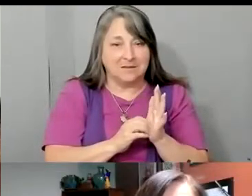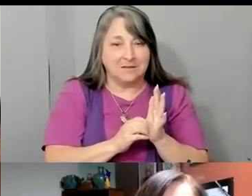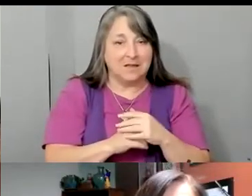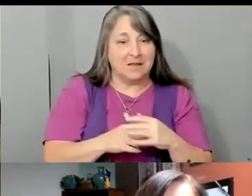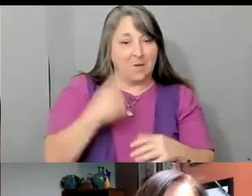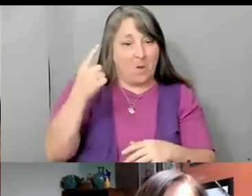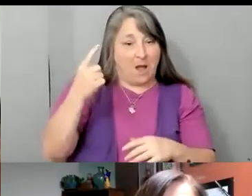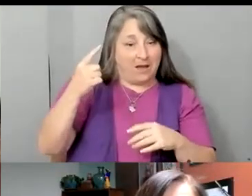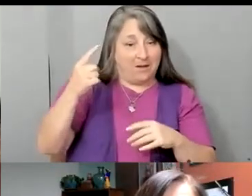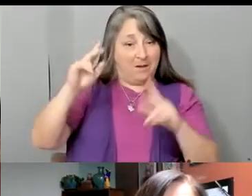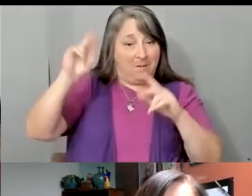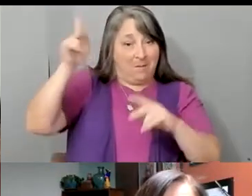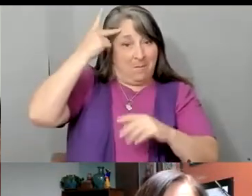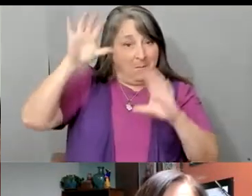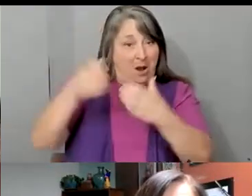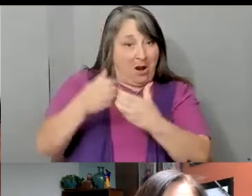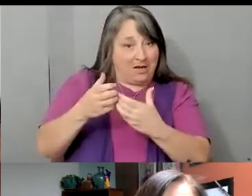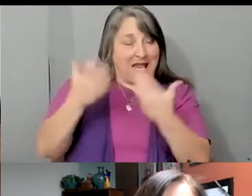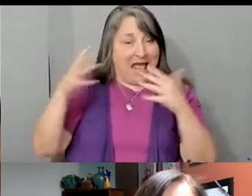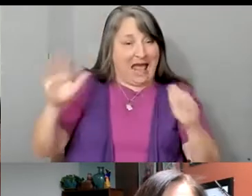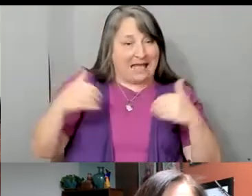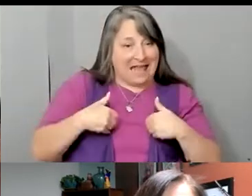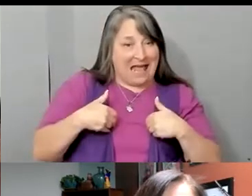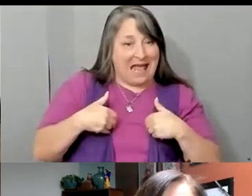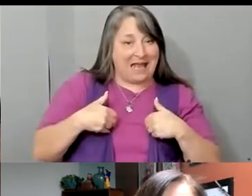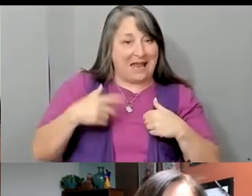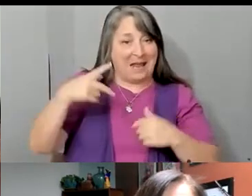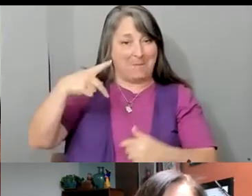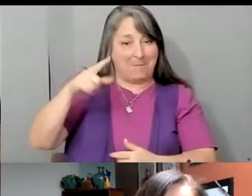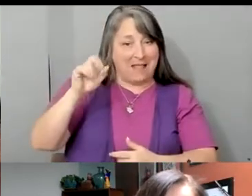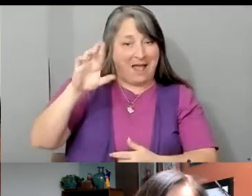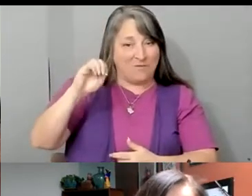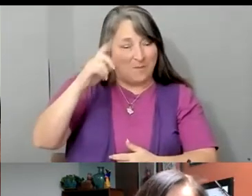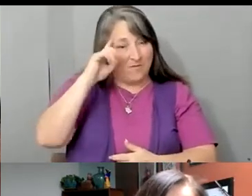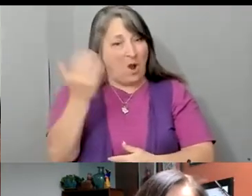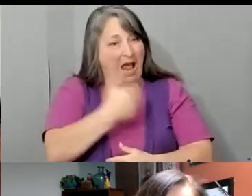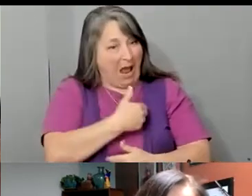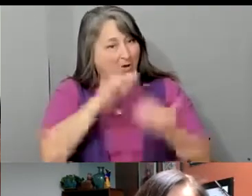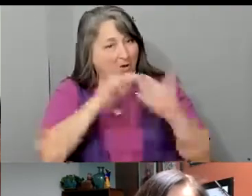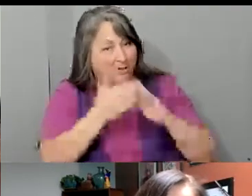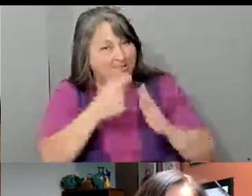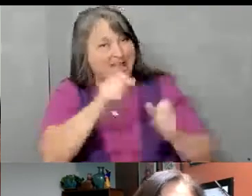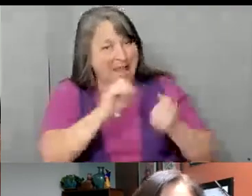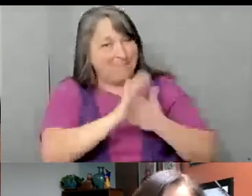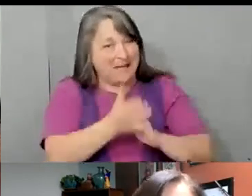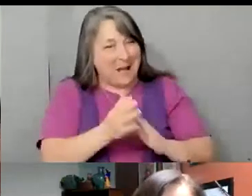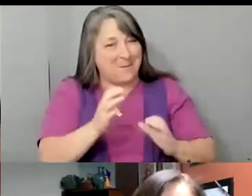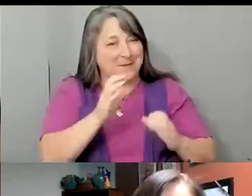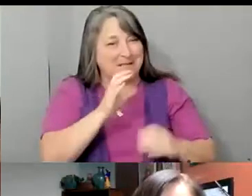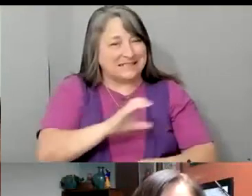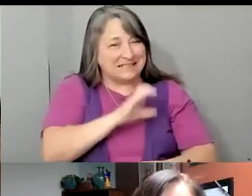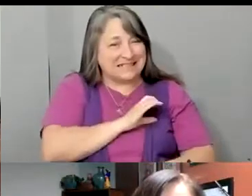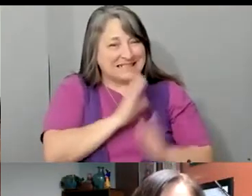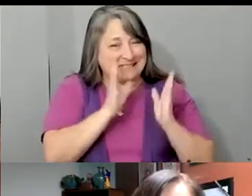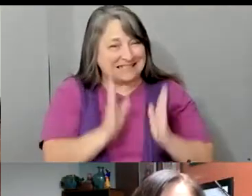nuestra comunidad inmigrante, para que se sea ciudadanos. ¿Quién ha peleado para nuestros soñadores? Ves,